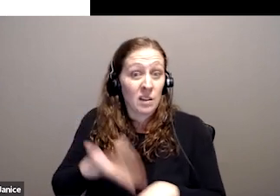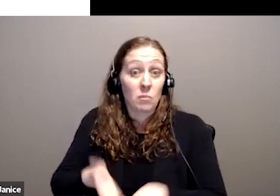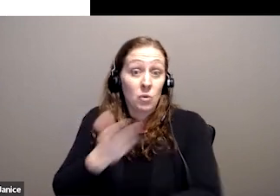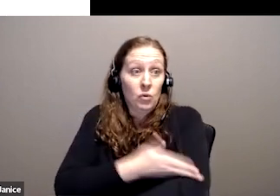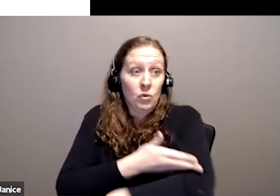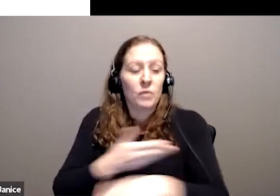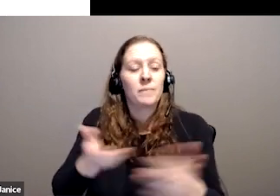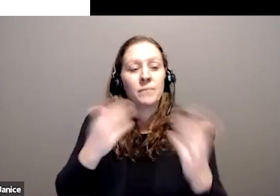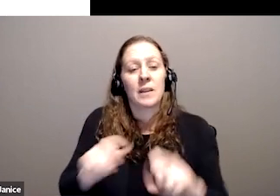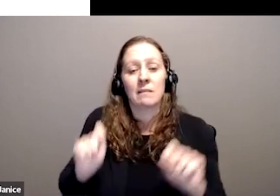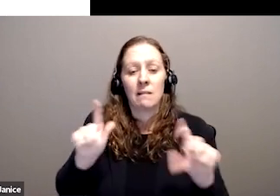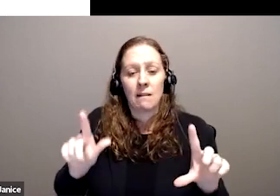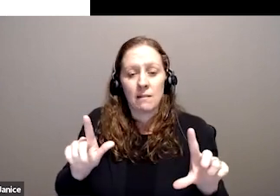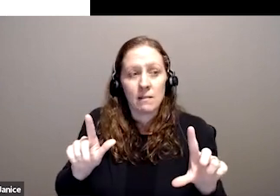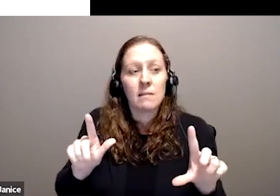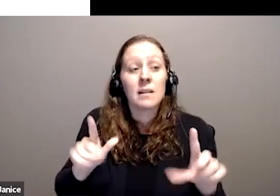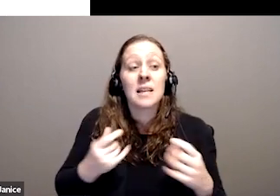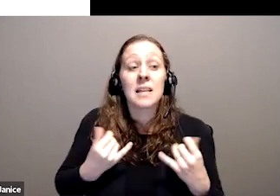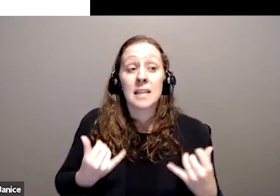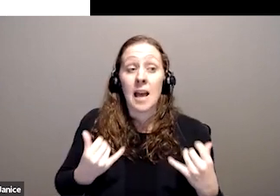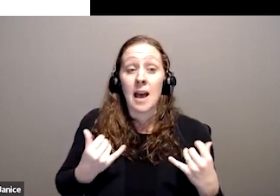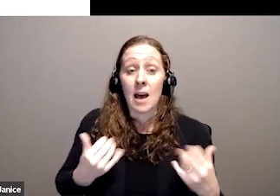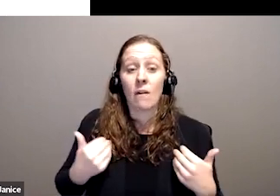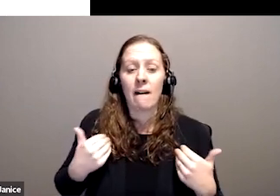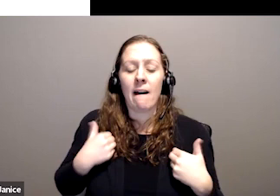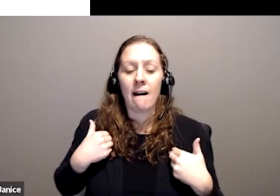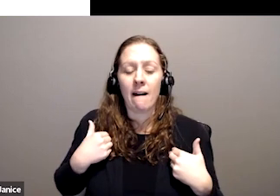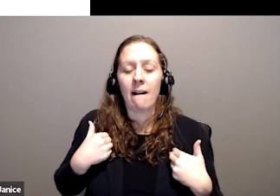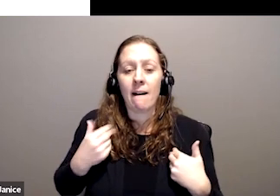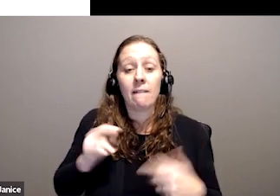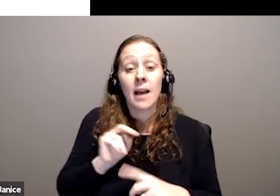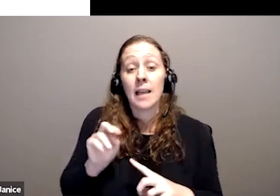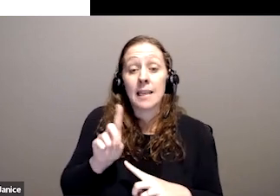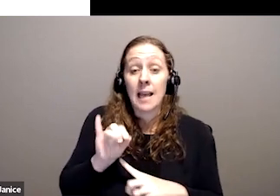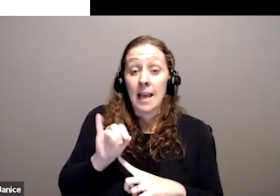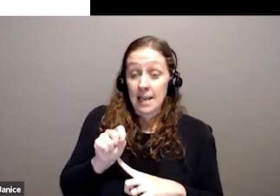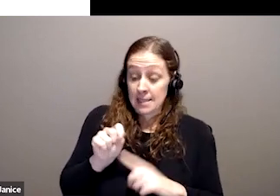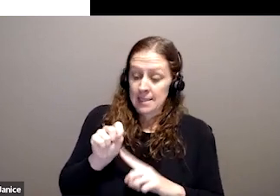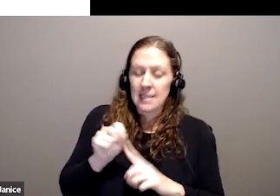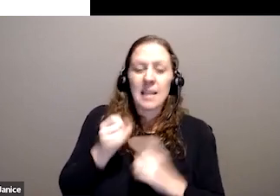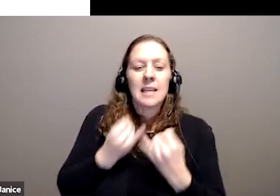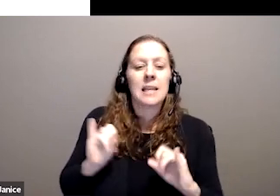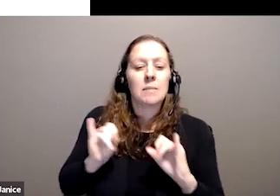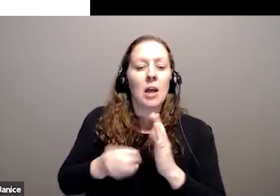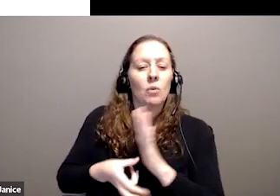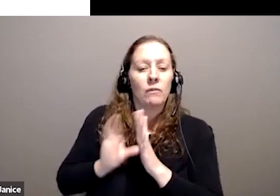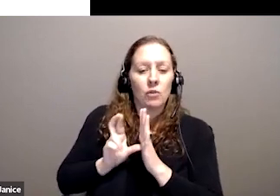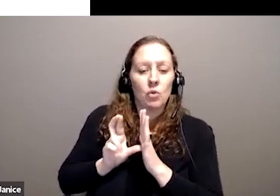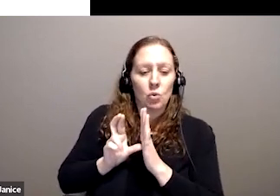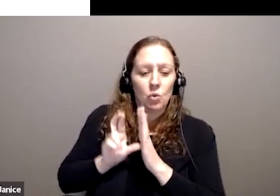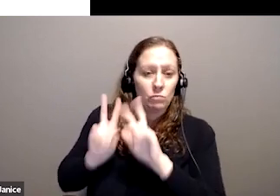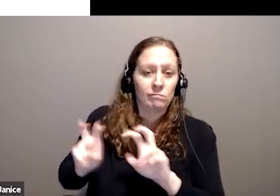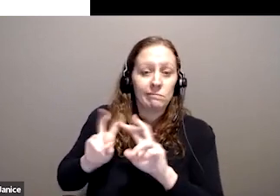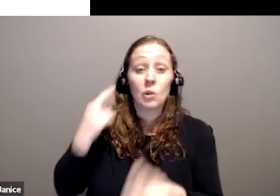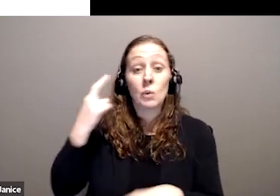As I mentioned, we now have an independent review of the NDIS underway. It's nearly 10 years since